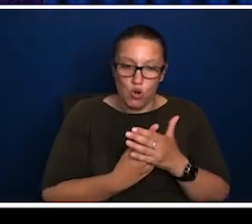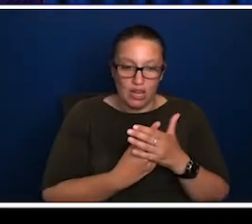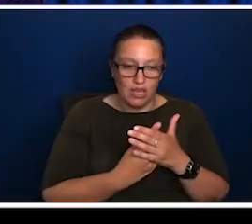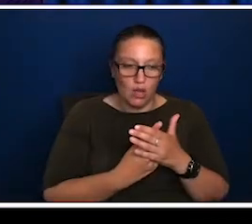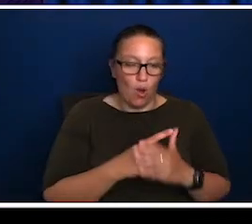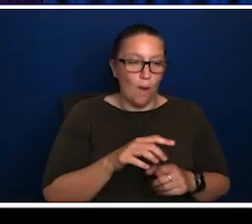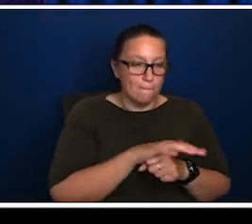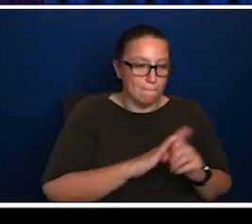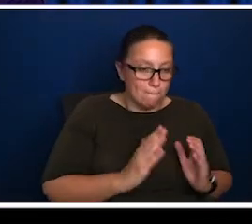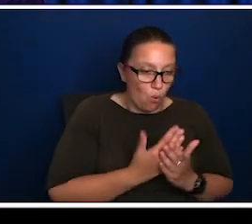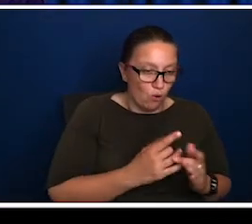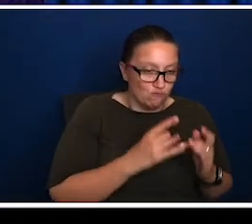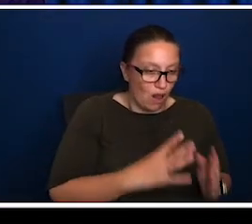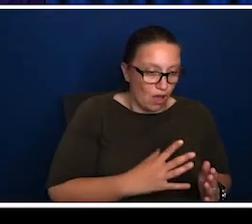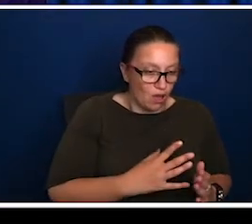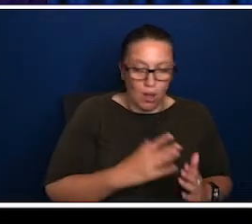local born. And that's,